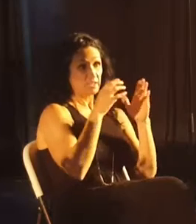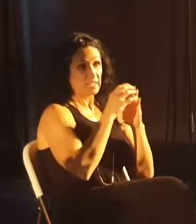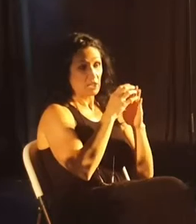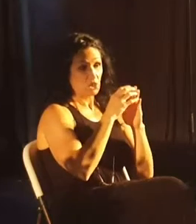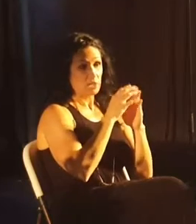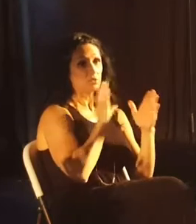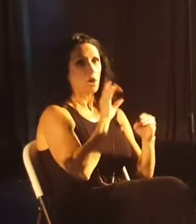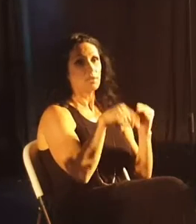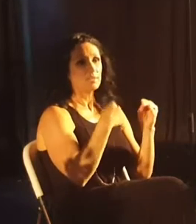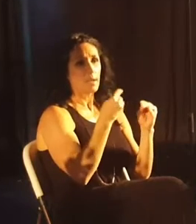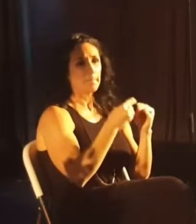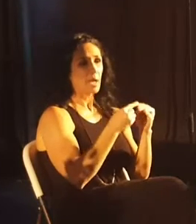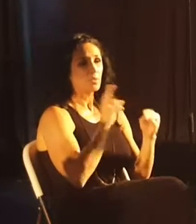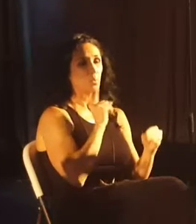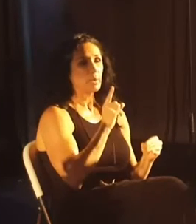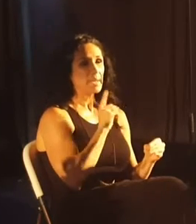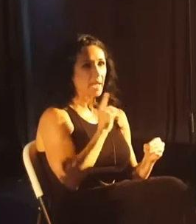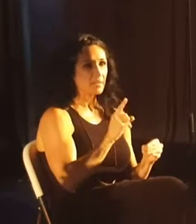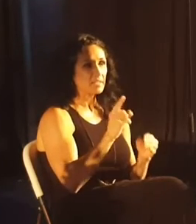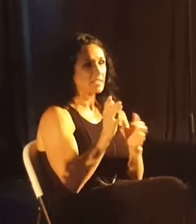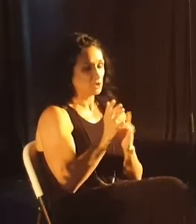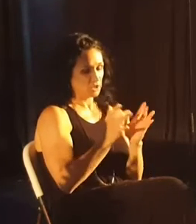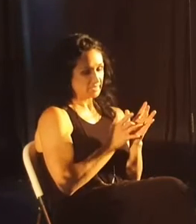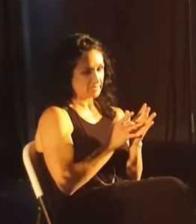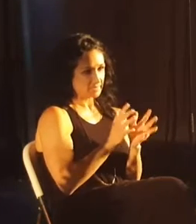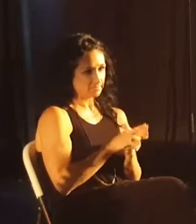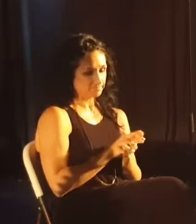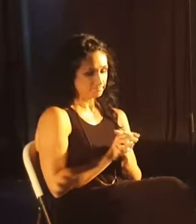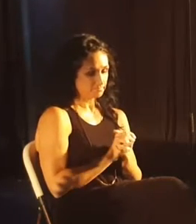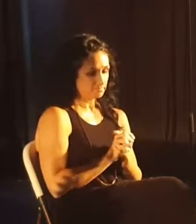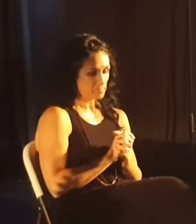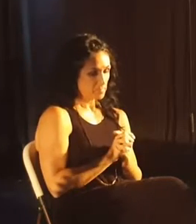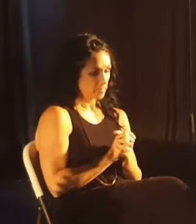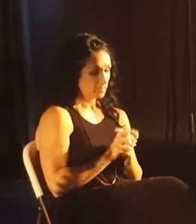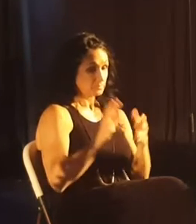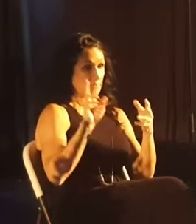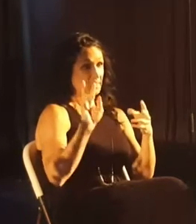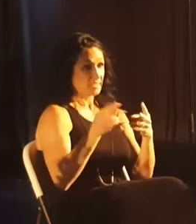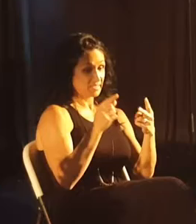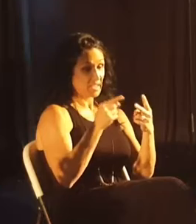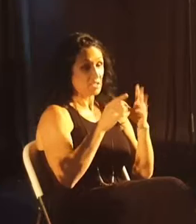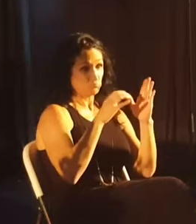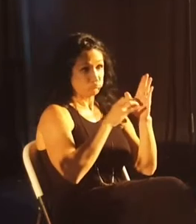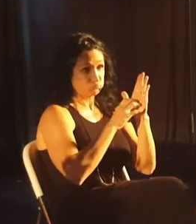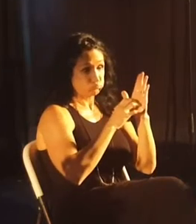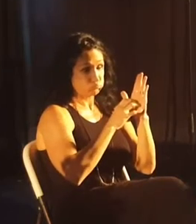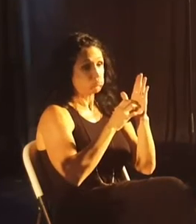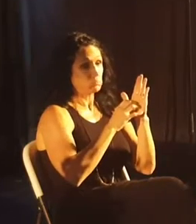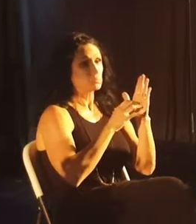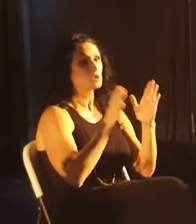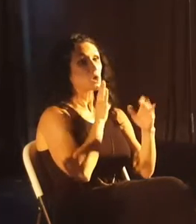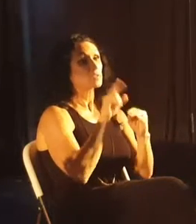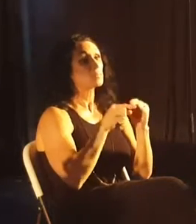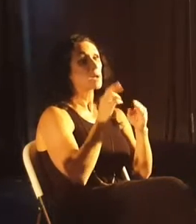a minute ago talks about the reality of Jesus. And the second group of verses talks about the result of that reality.